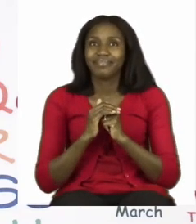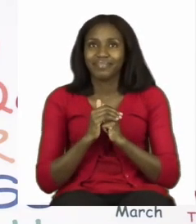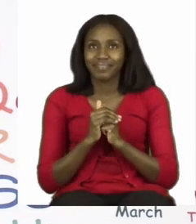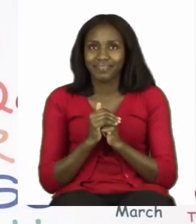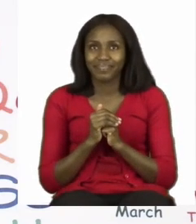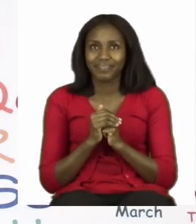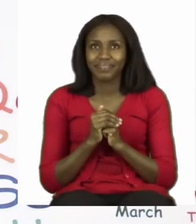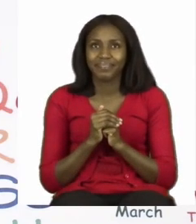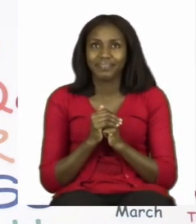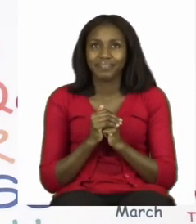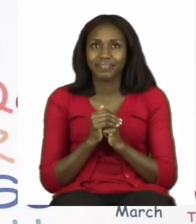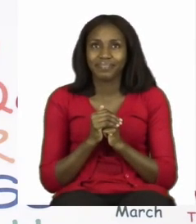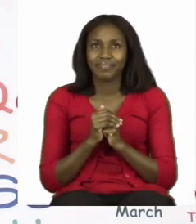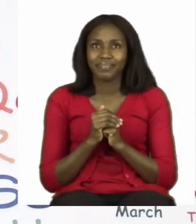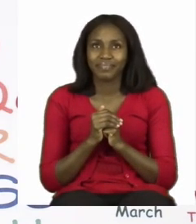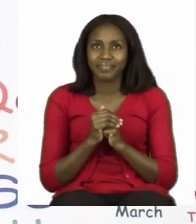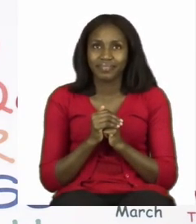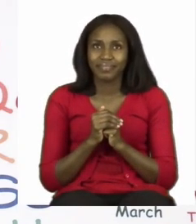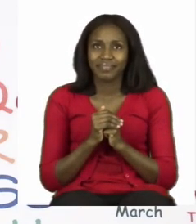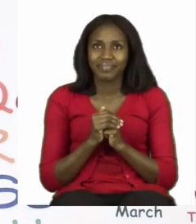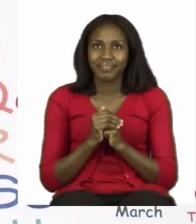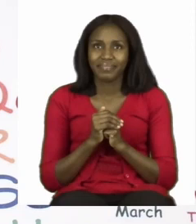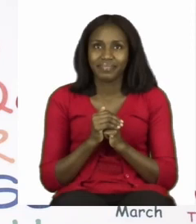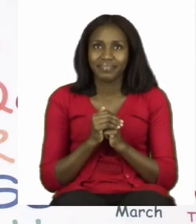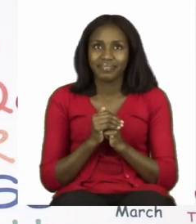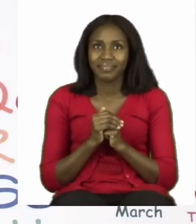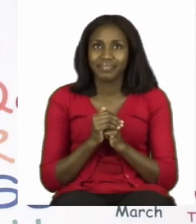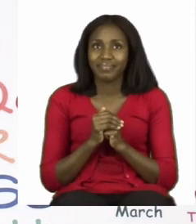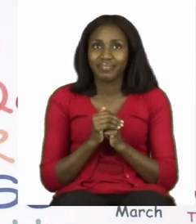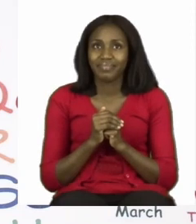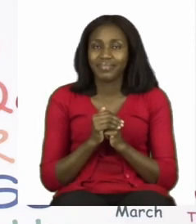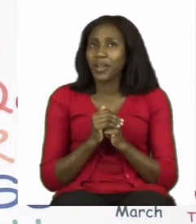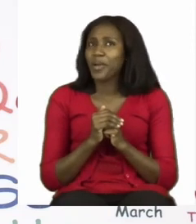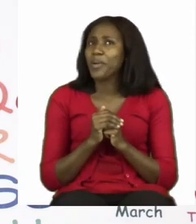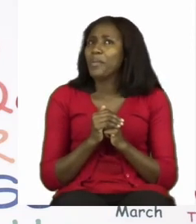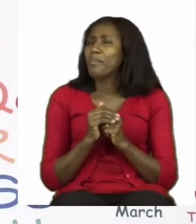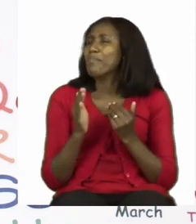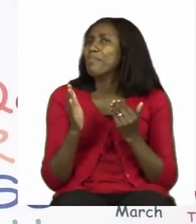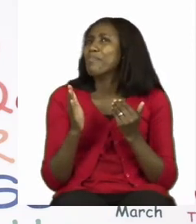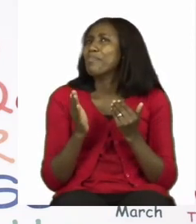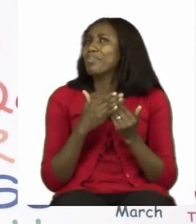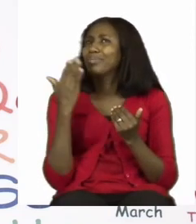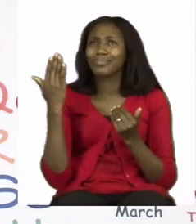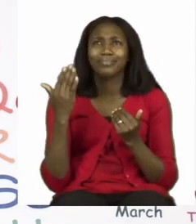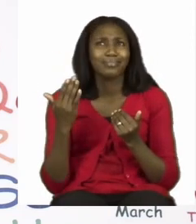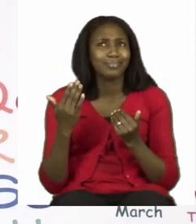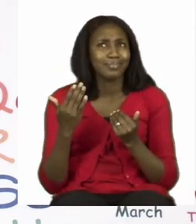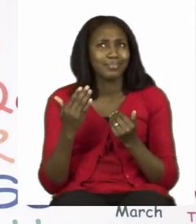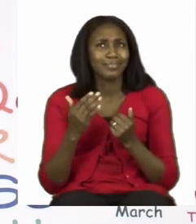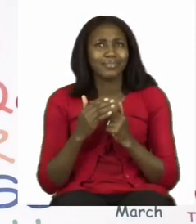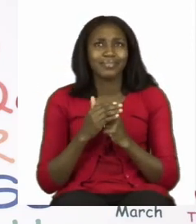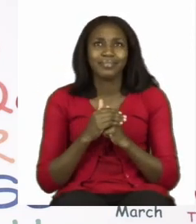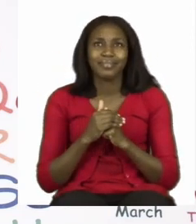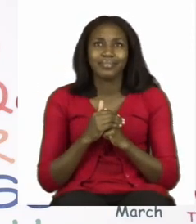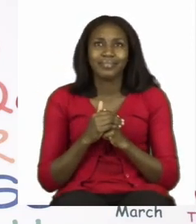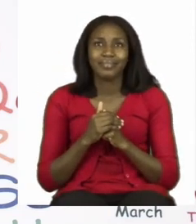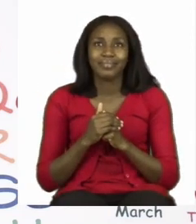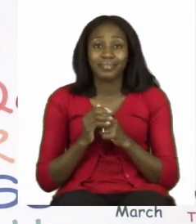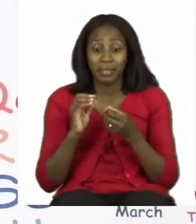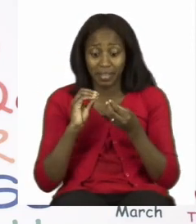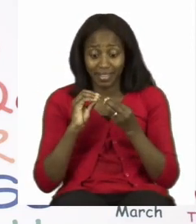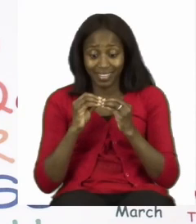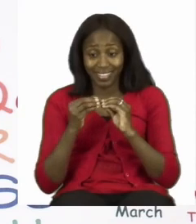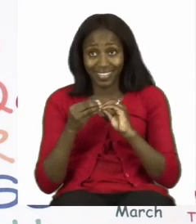and down. Very simple. Starting from the top line. Number